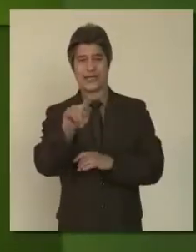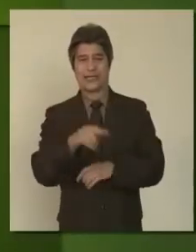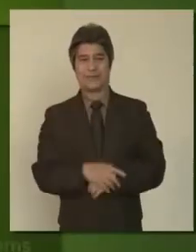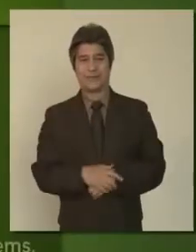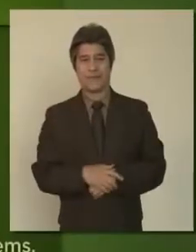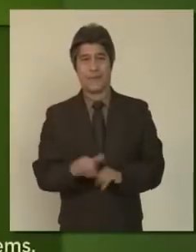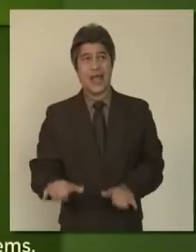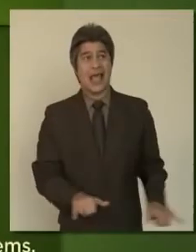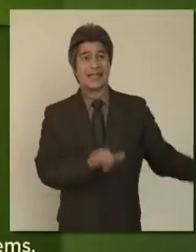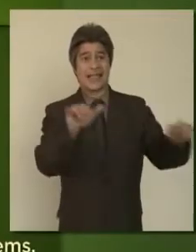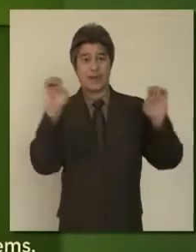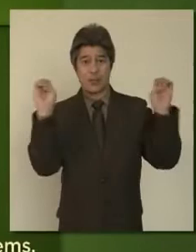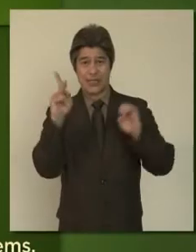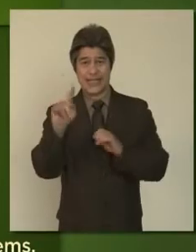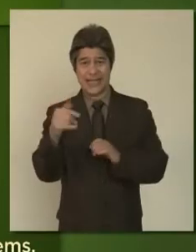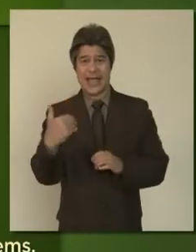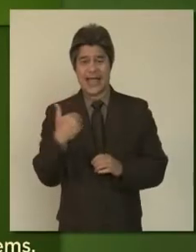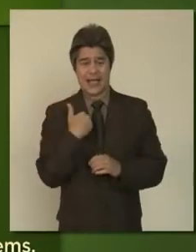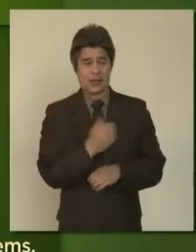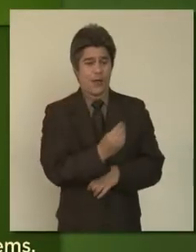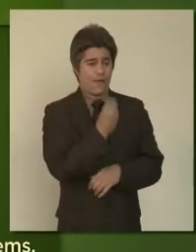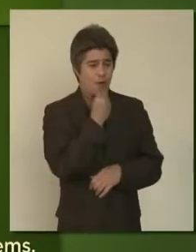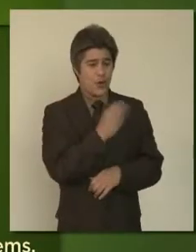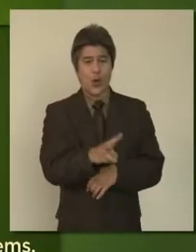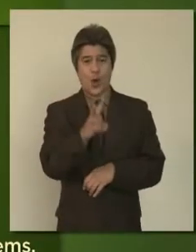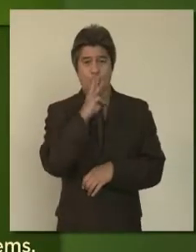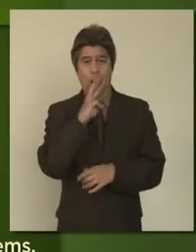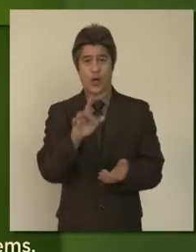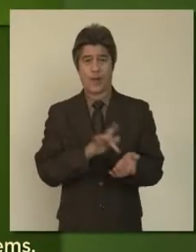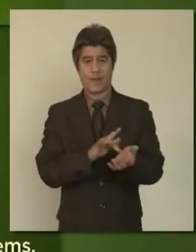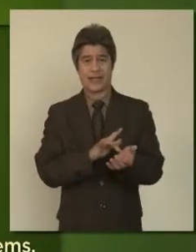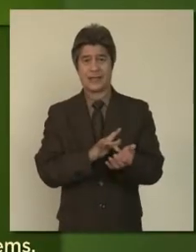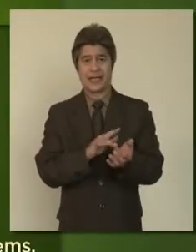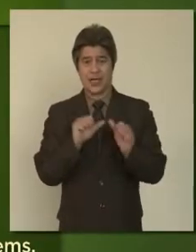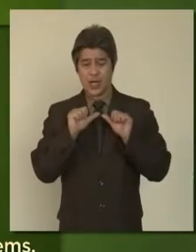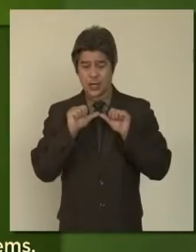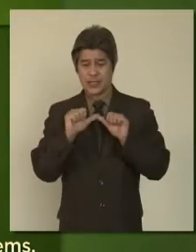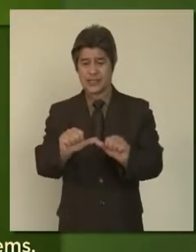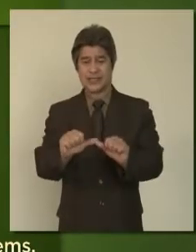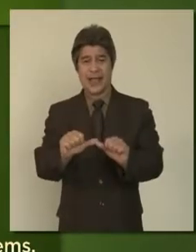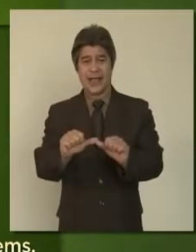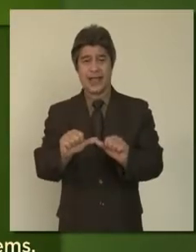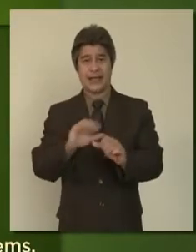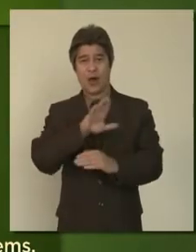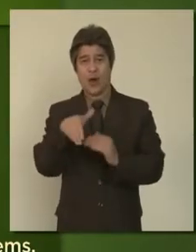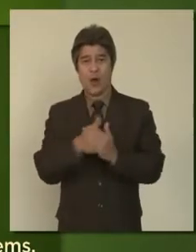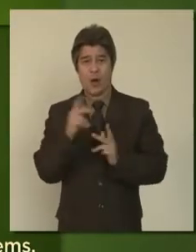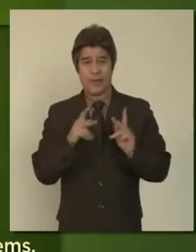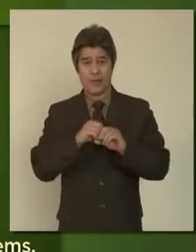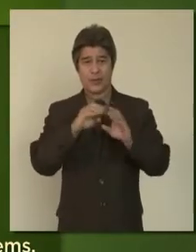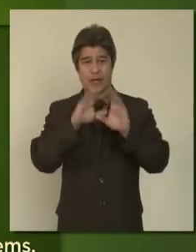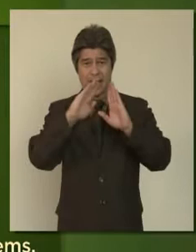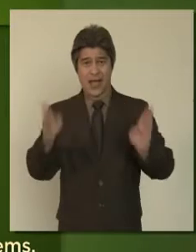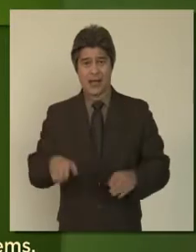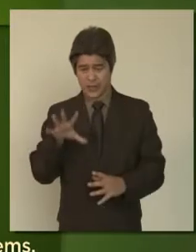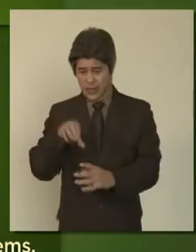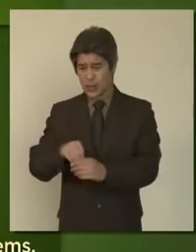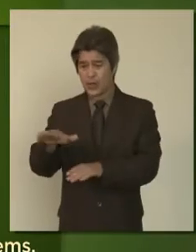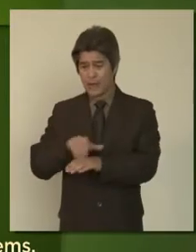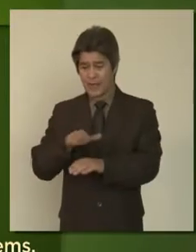A standard emergency kit includes water, food, and medicine to sustain all members of your household for at least three days.